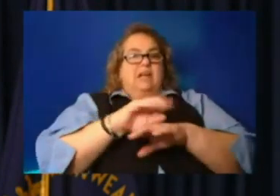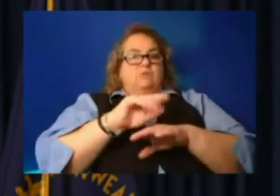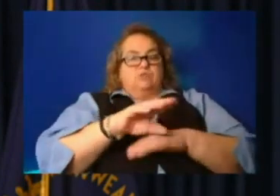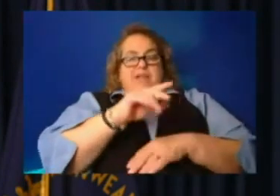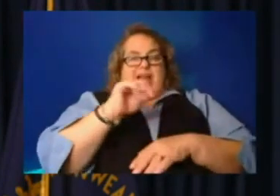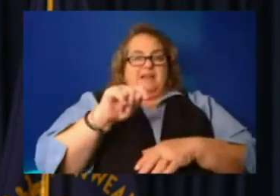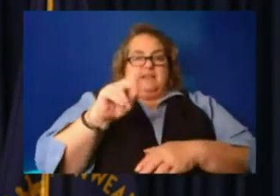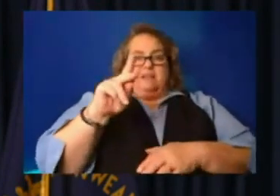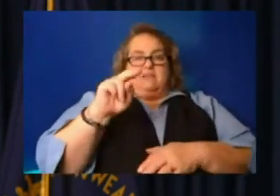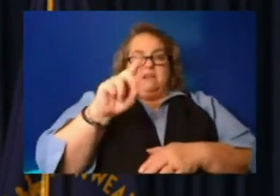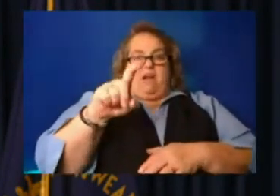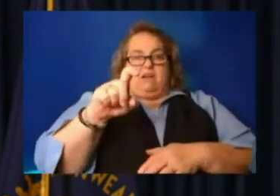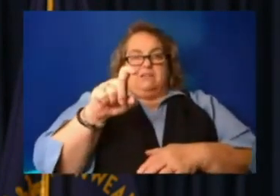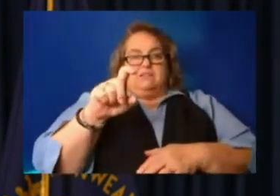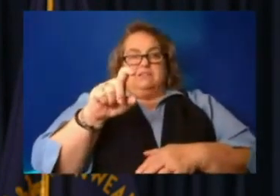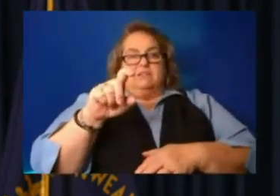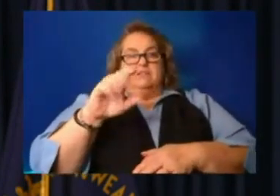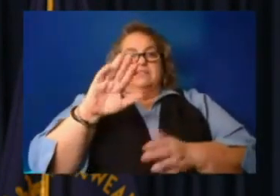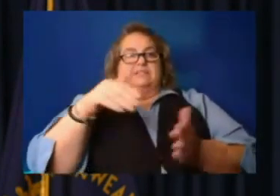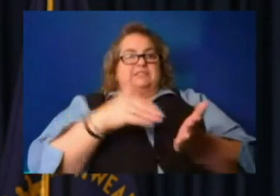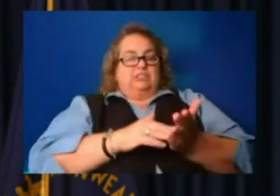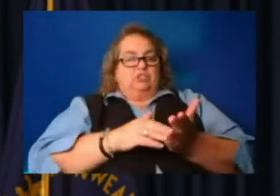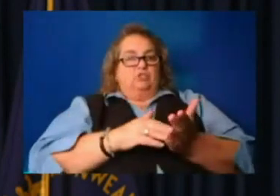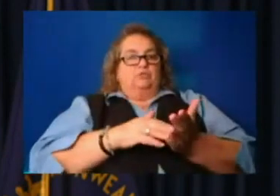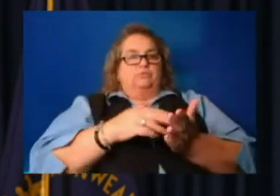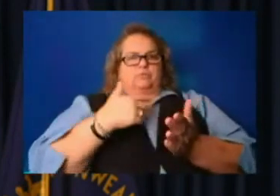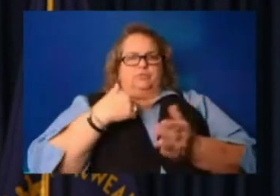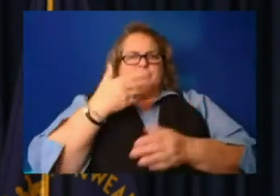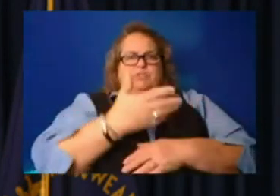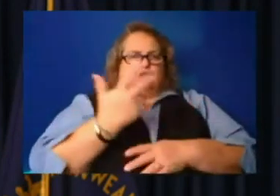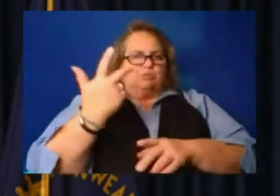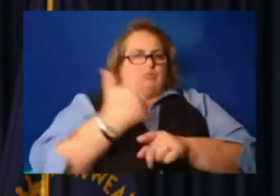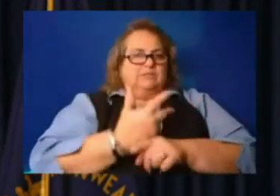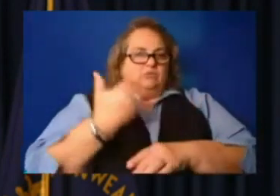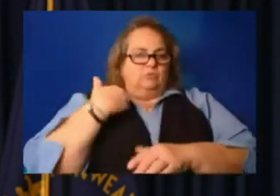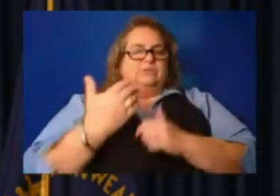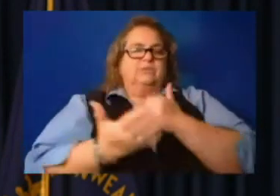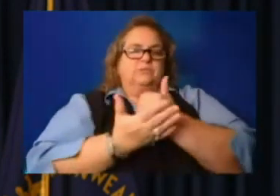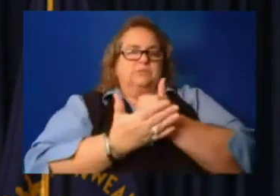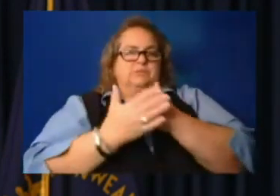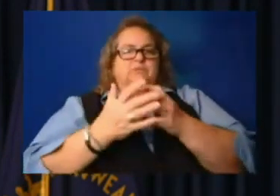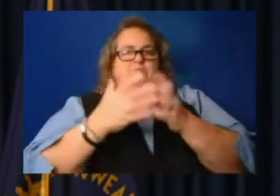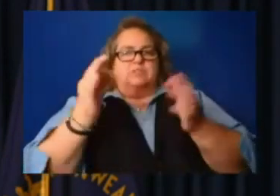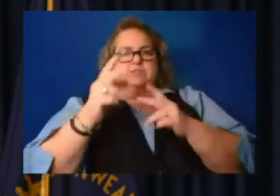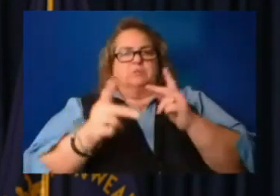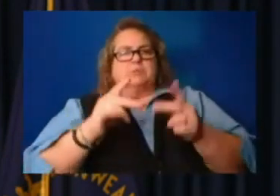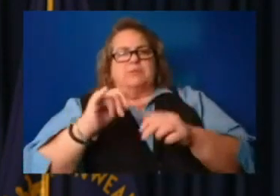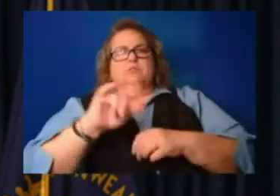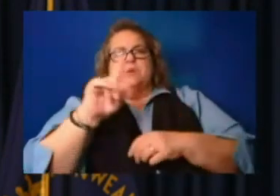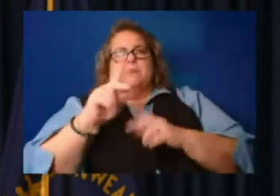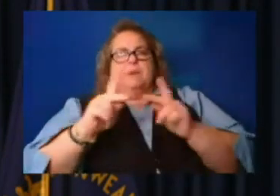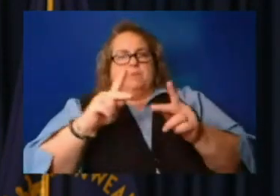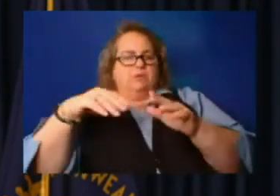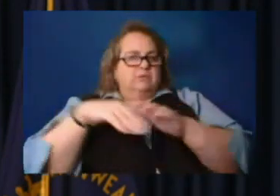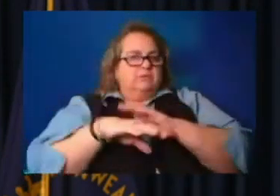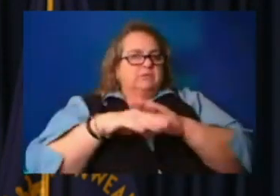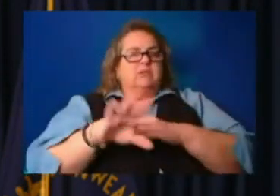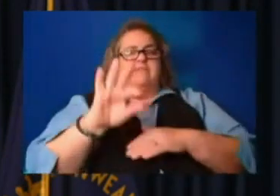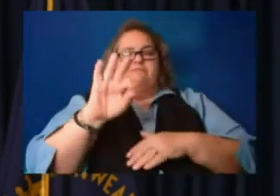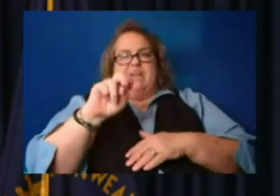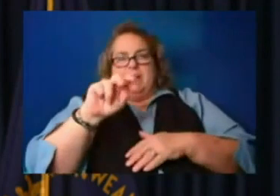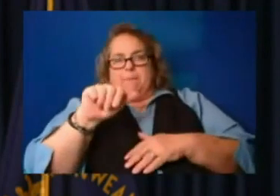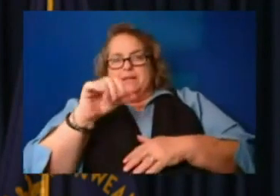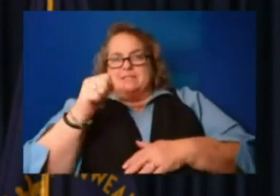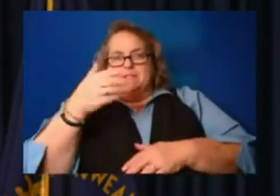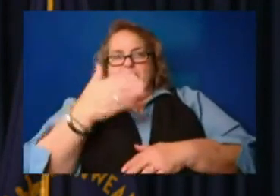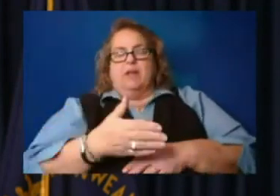three days ago, um, helping a lot of people. Um, that's where people are coming in. That's where fema is. That's where they can